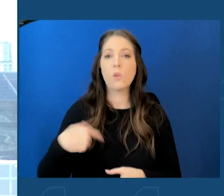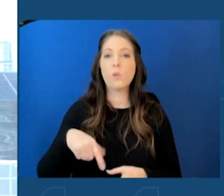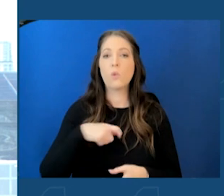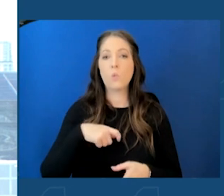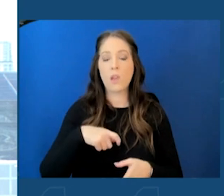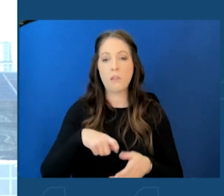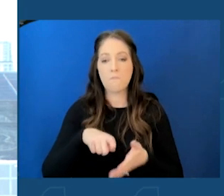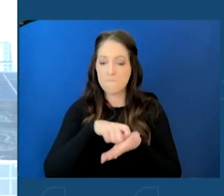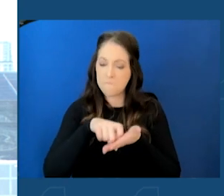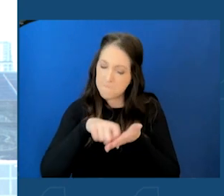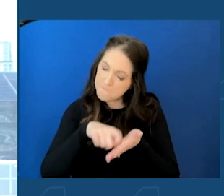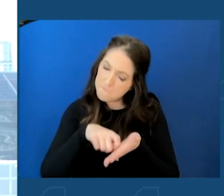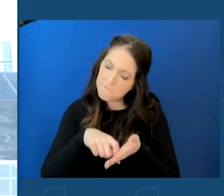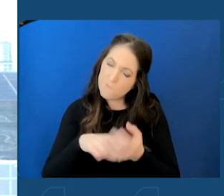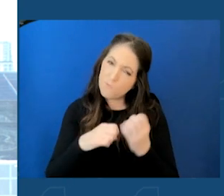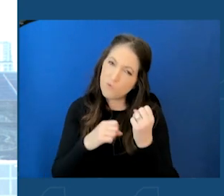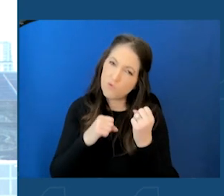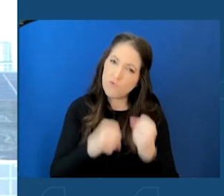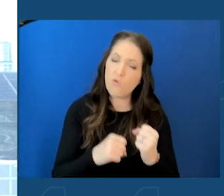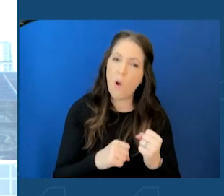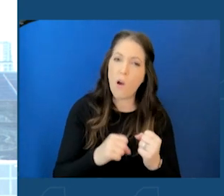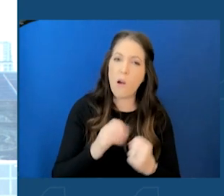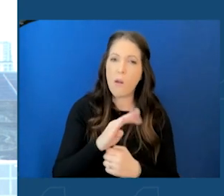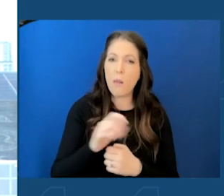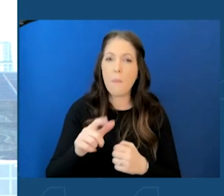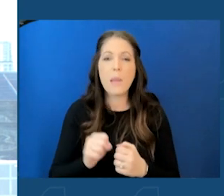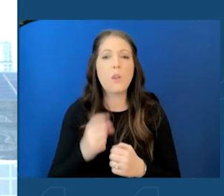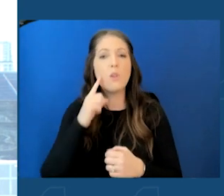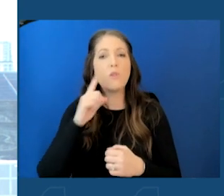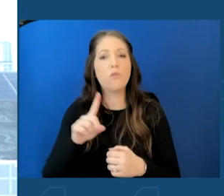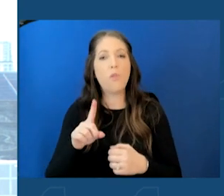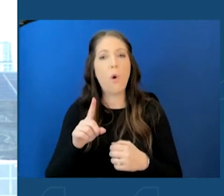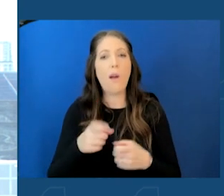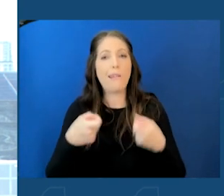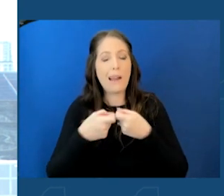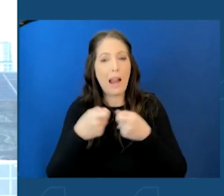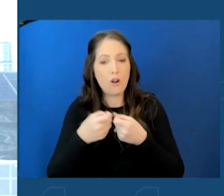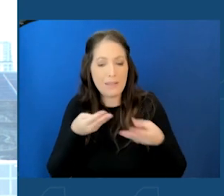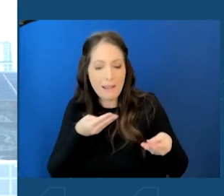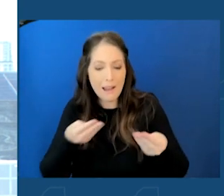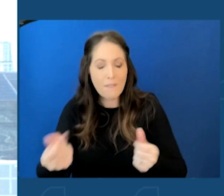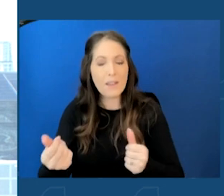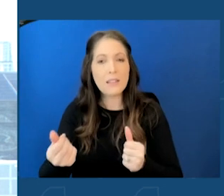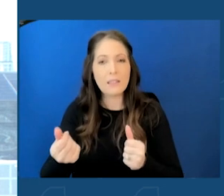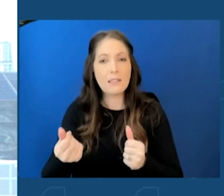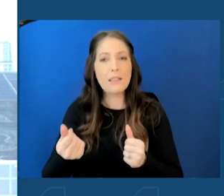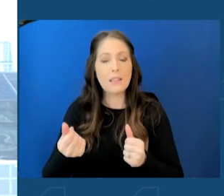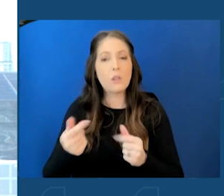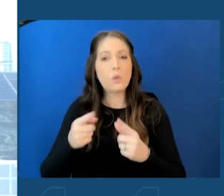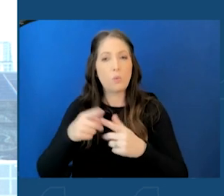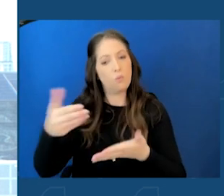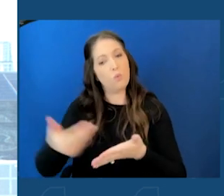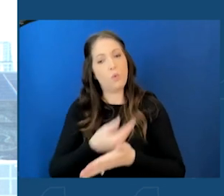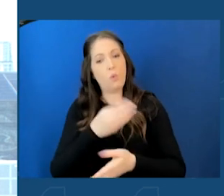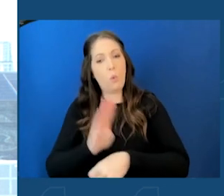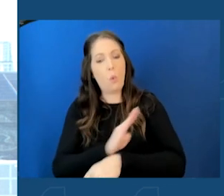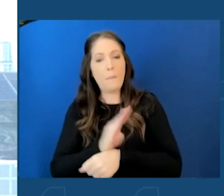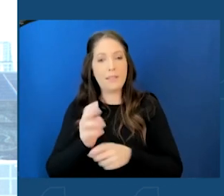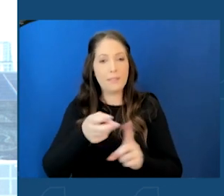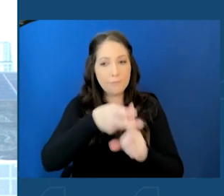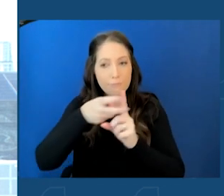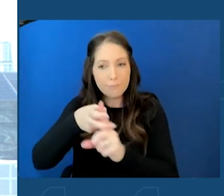for adaptive building, reuse, and energy efficiency into our new business attraction and retention